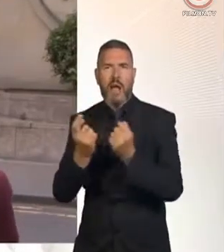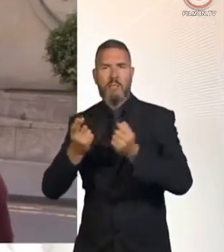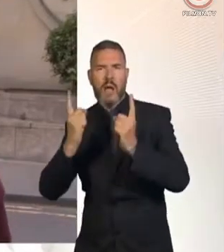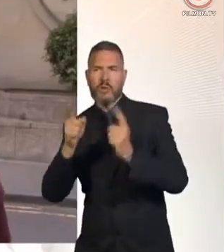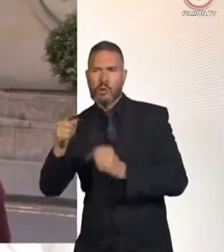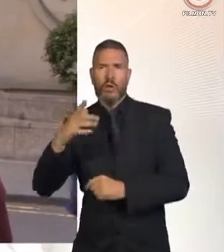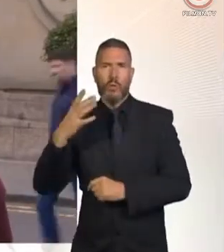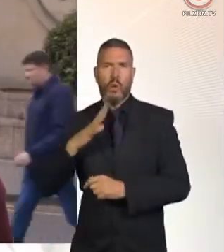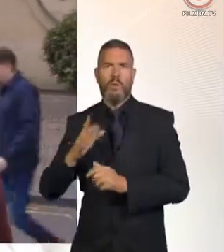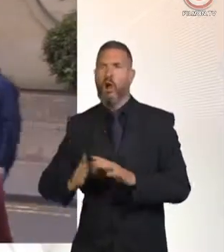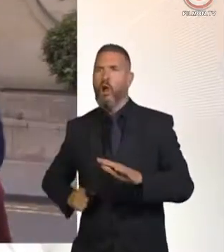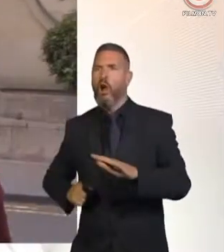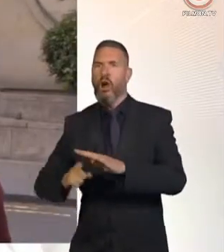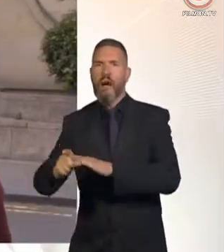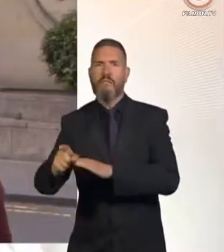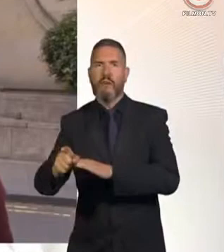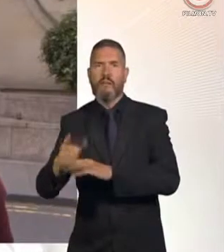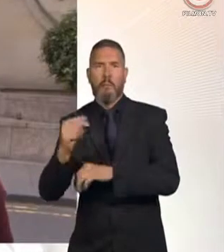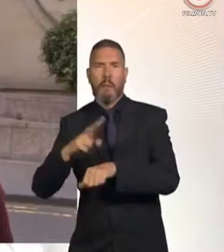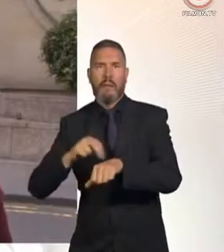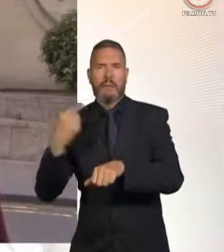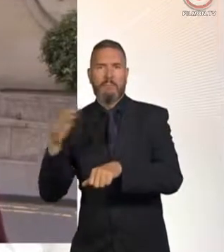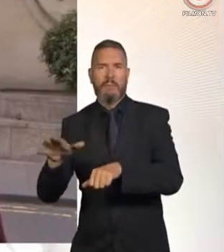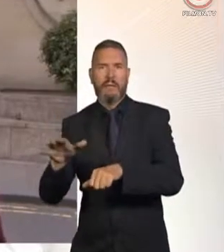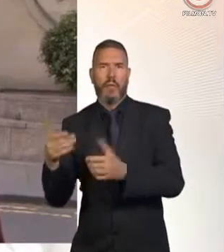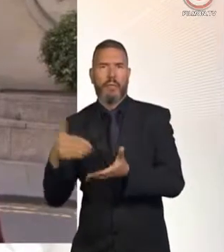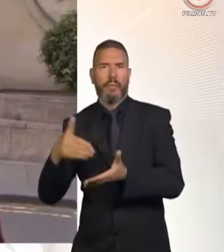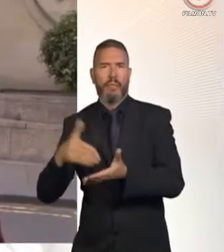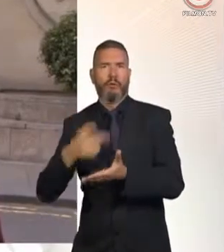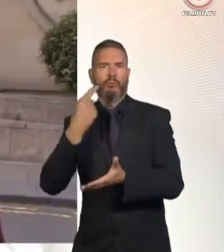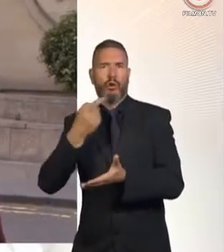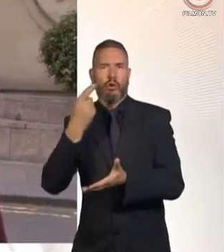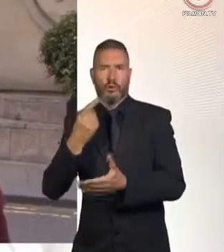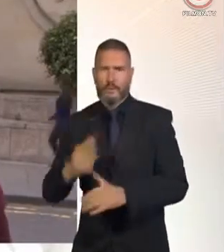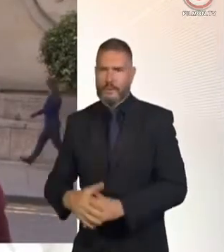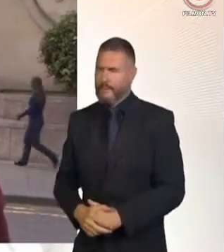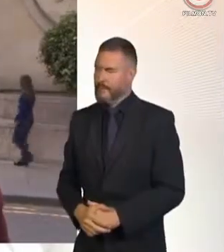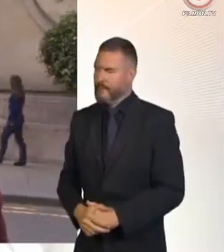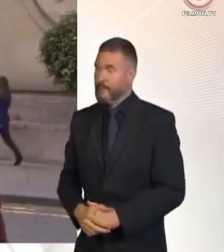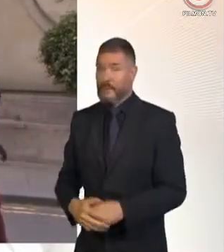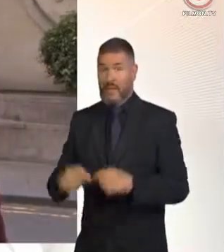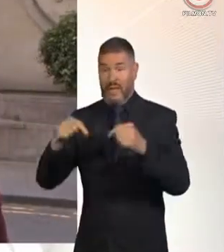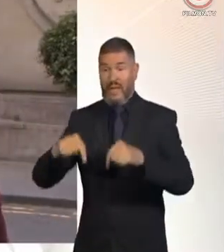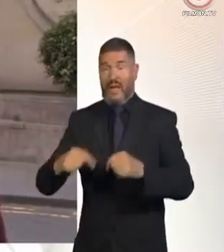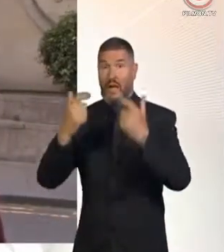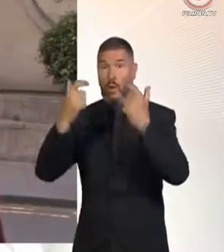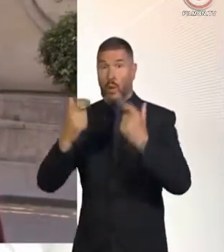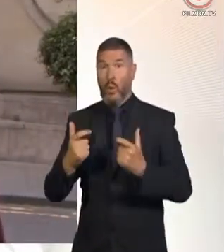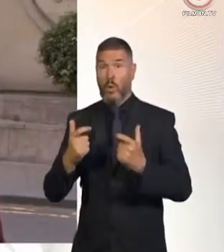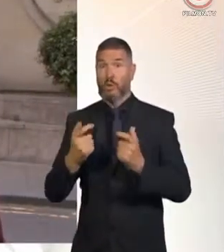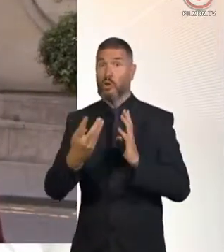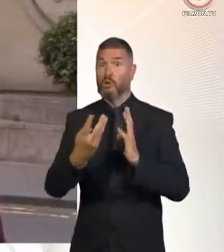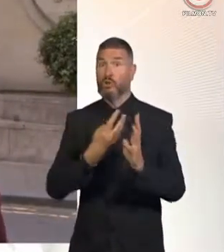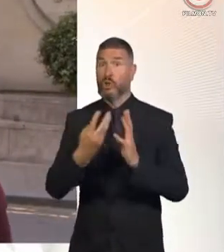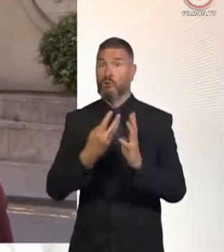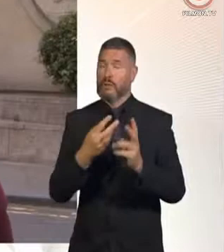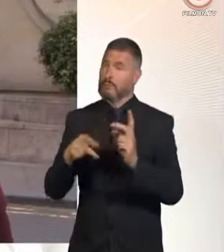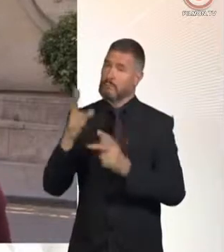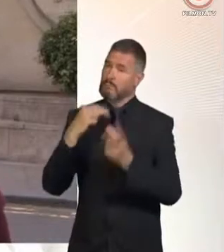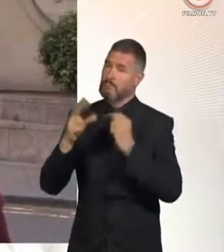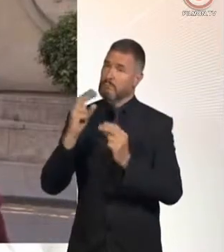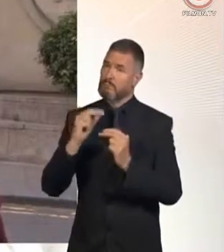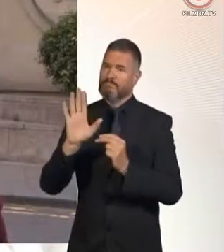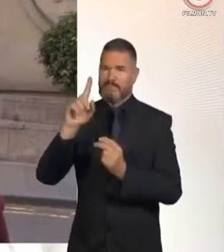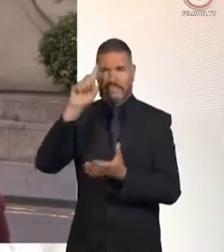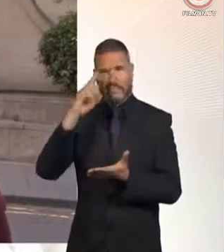that she had run away from the police because she was afraid. The jury here, though, did not believe them this morning. In the last few